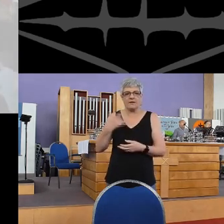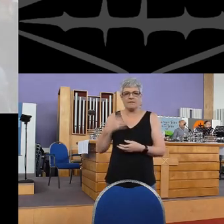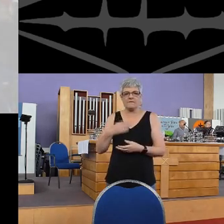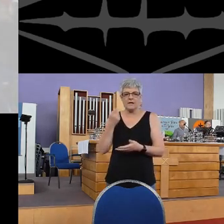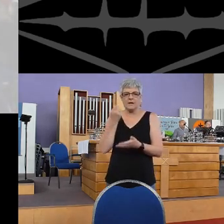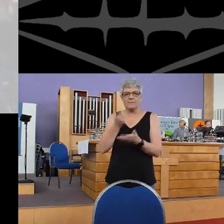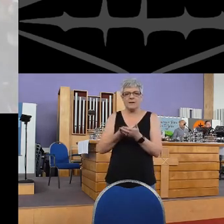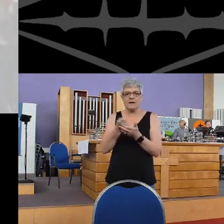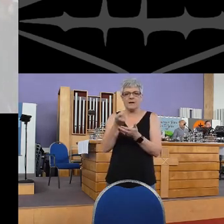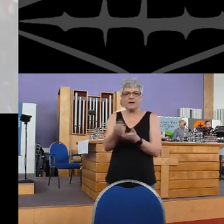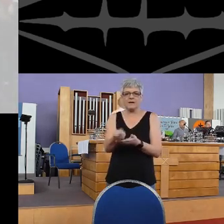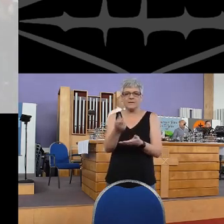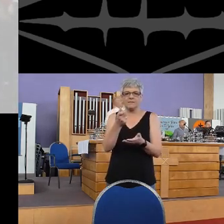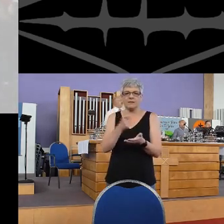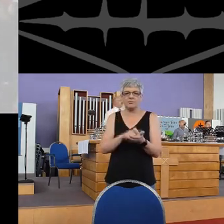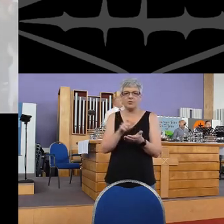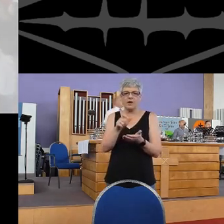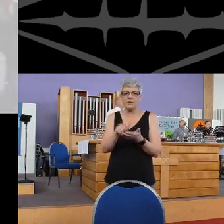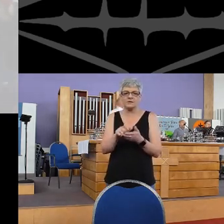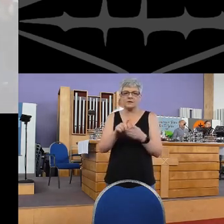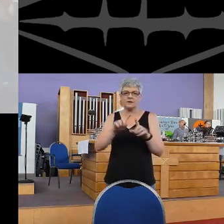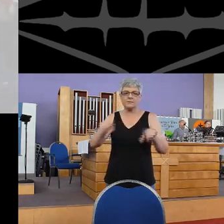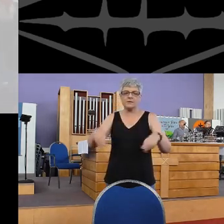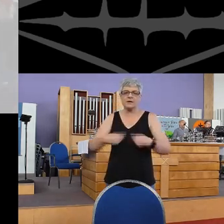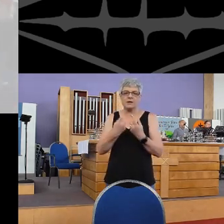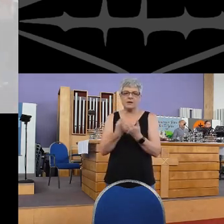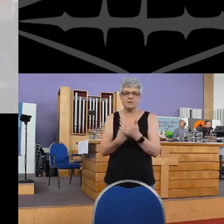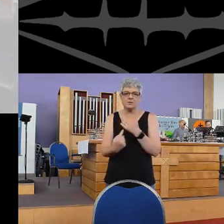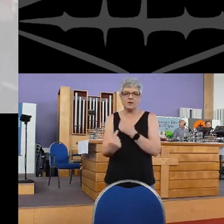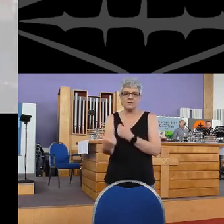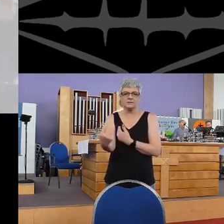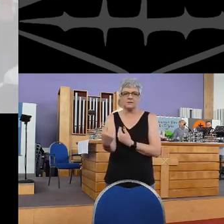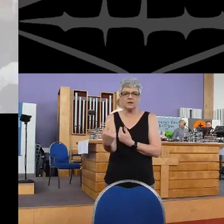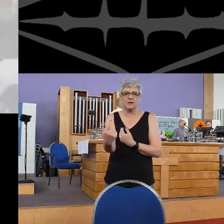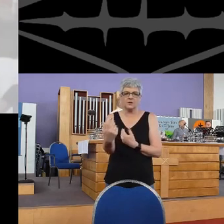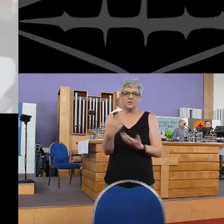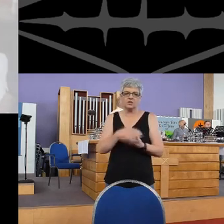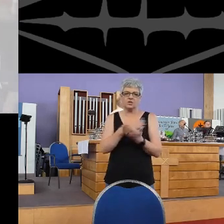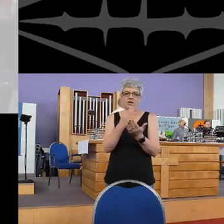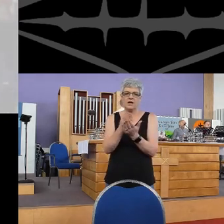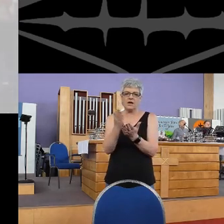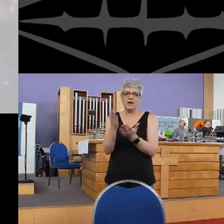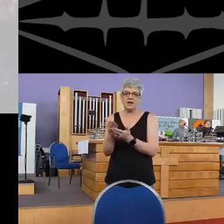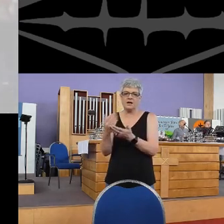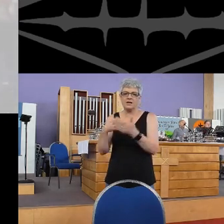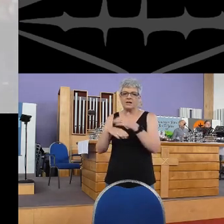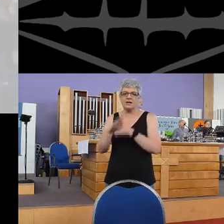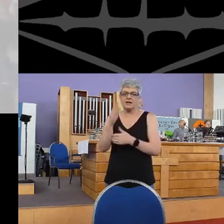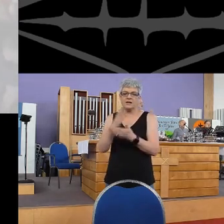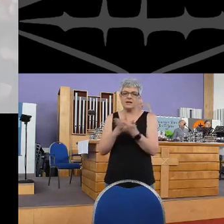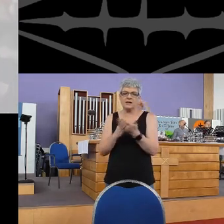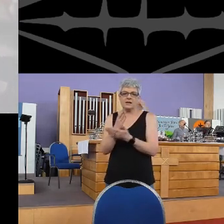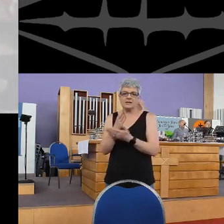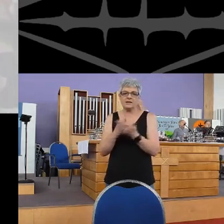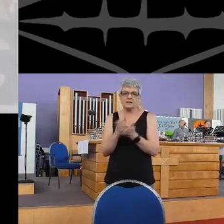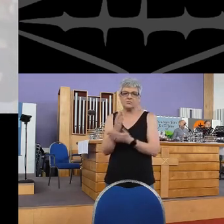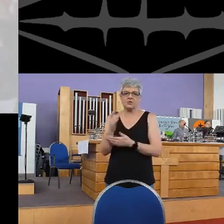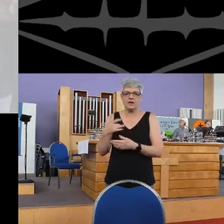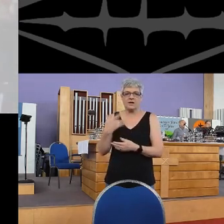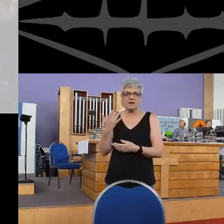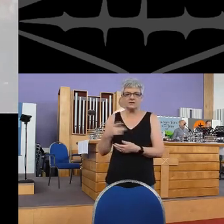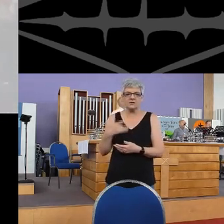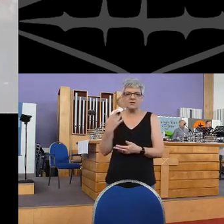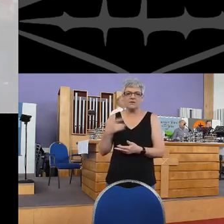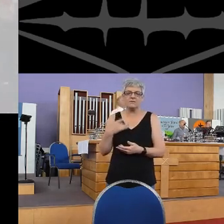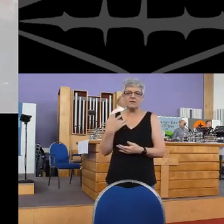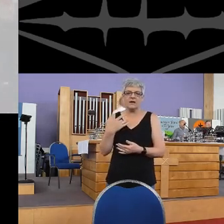the price to make us one So we share in this